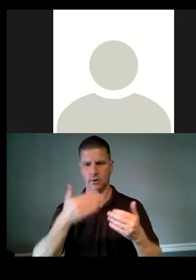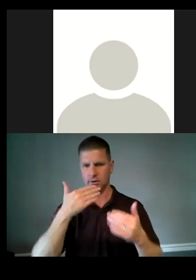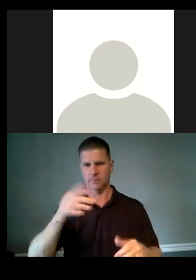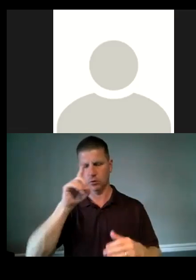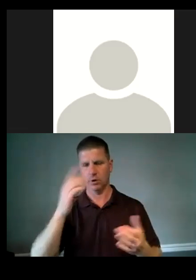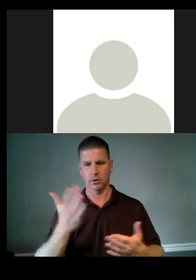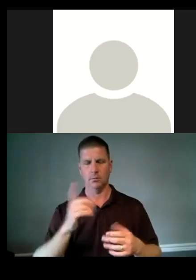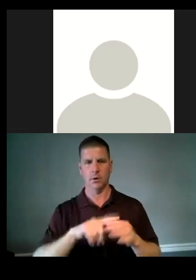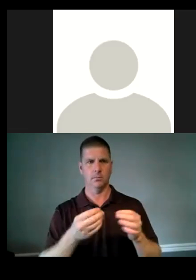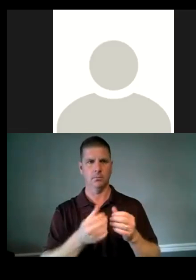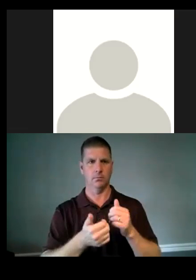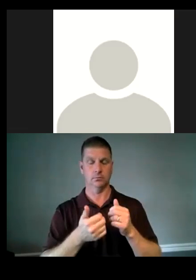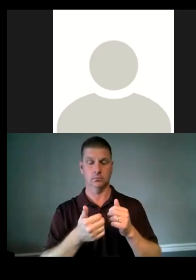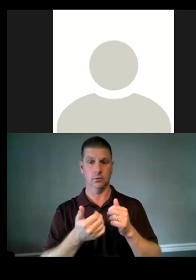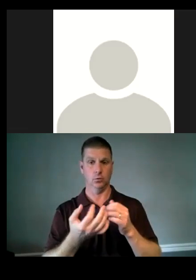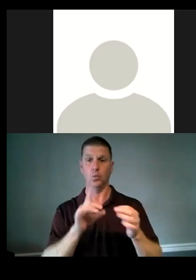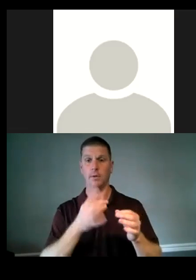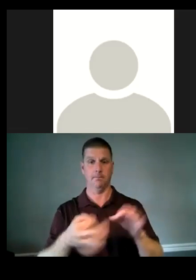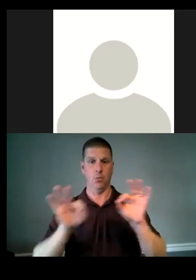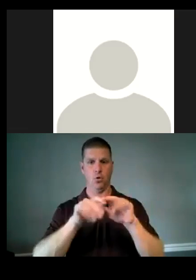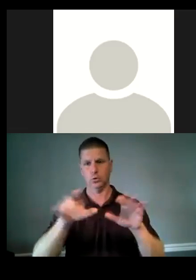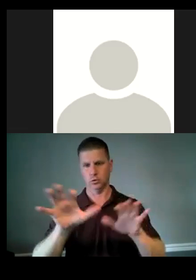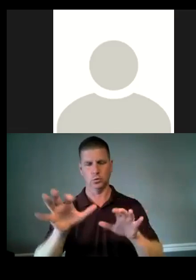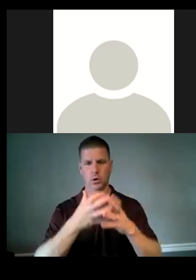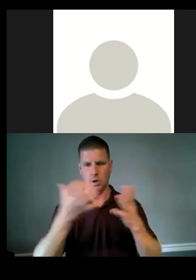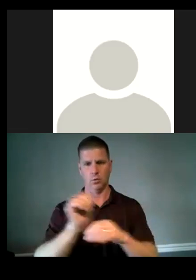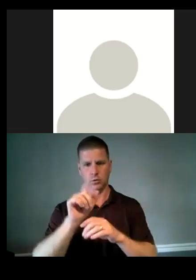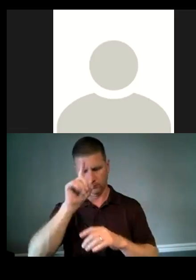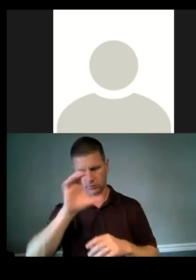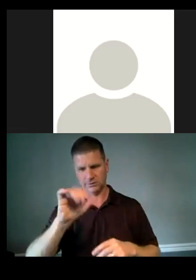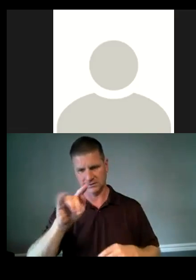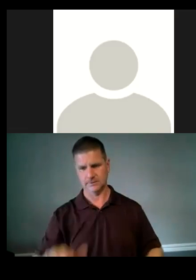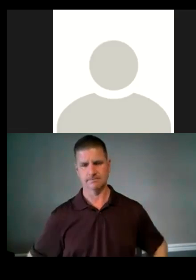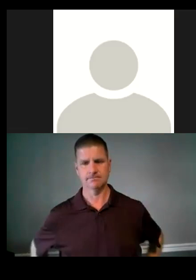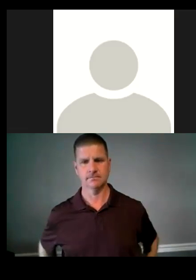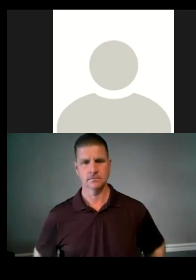but more importantly, thanks for everything you guys do for the people of the city. Thank you so much.